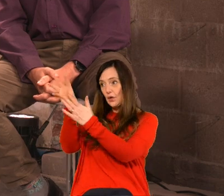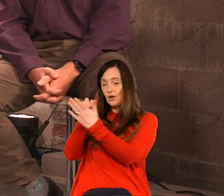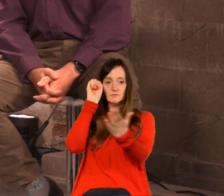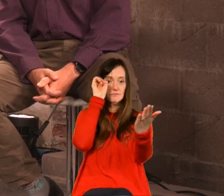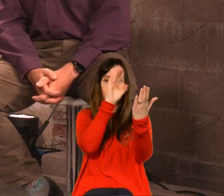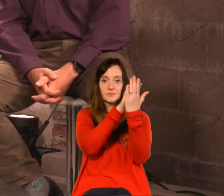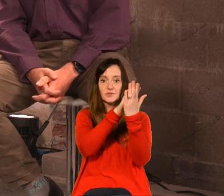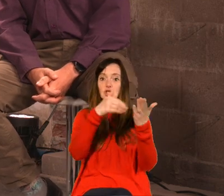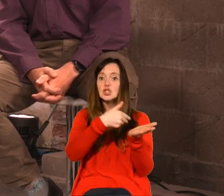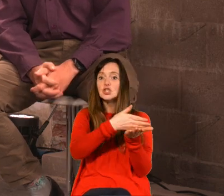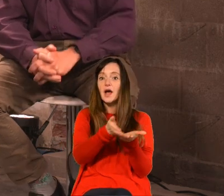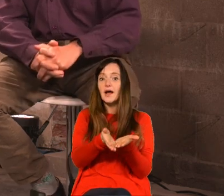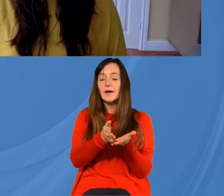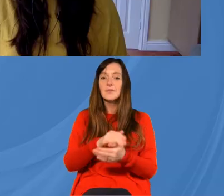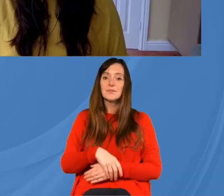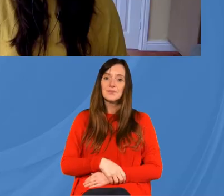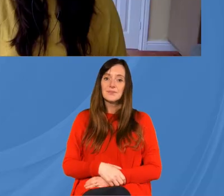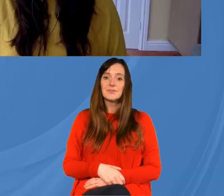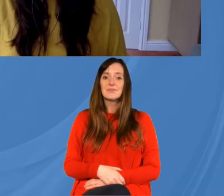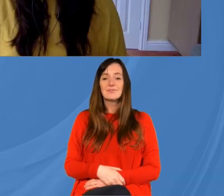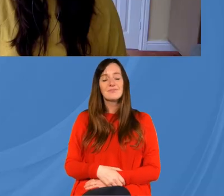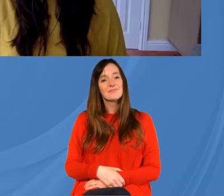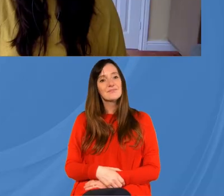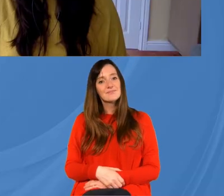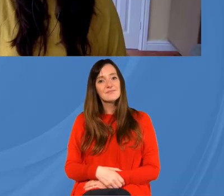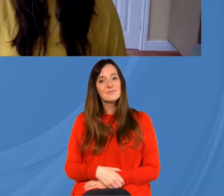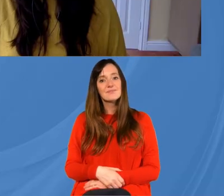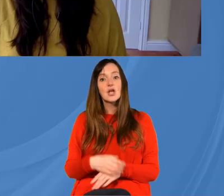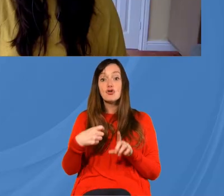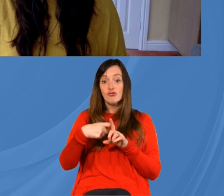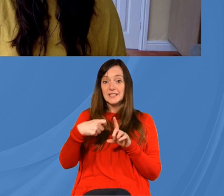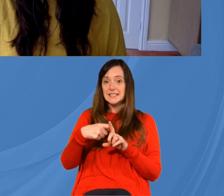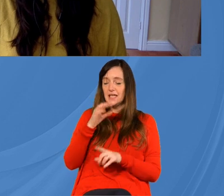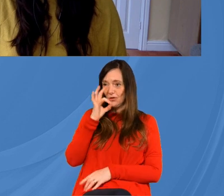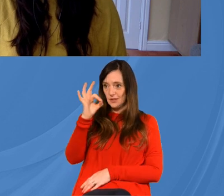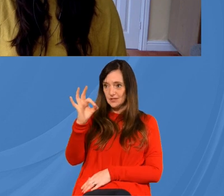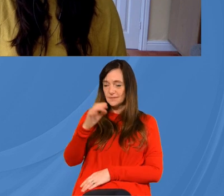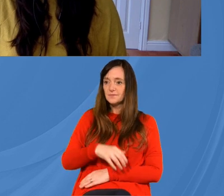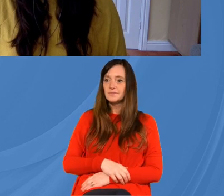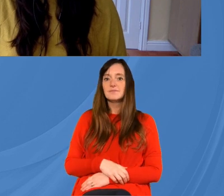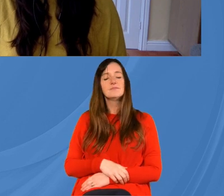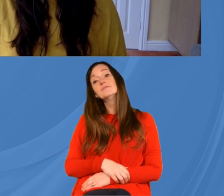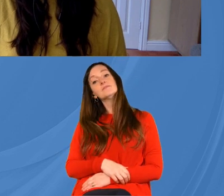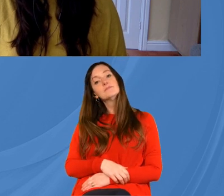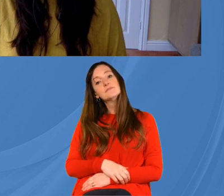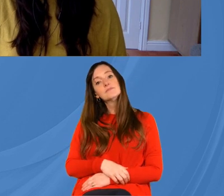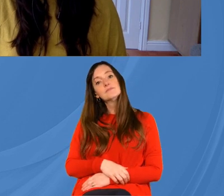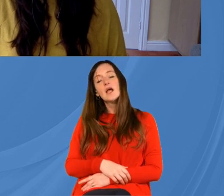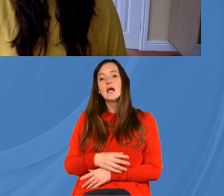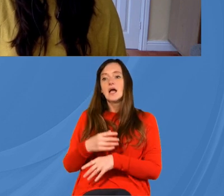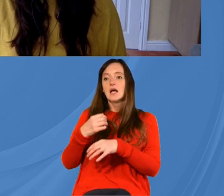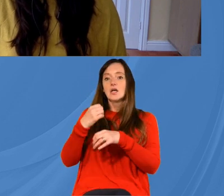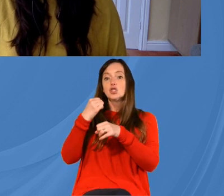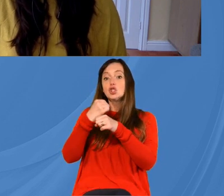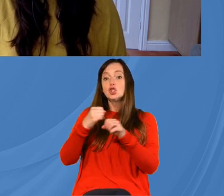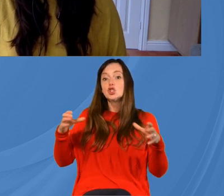feed see what happens it's a great challenge to put out there andy thank you christy one for you how do events in church interact with personal